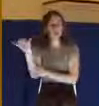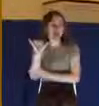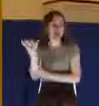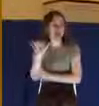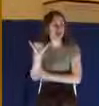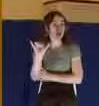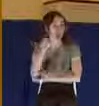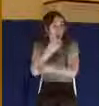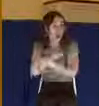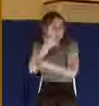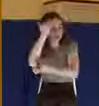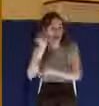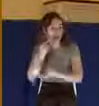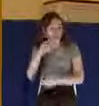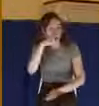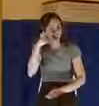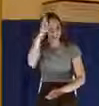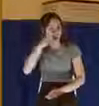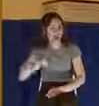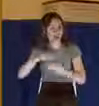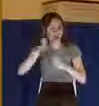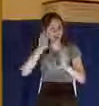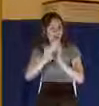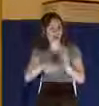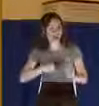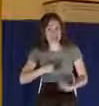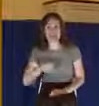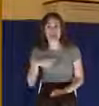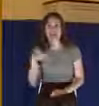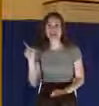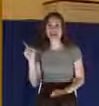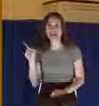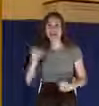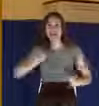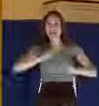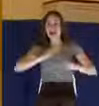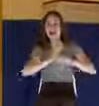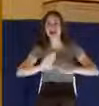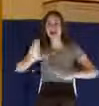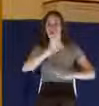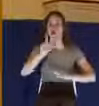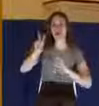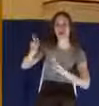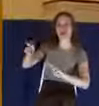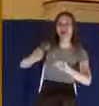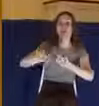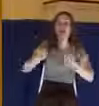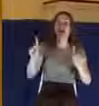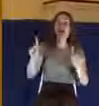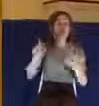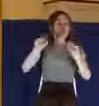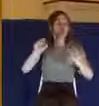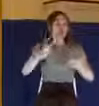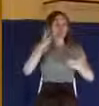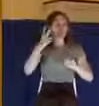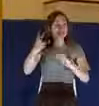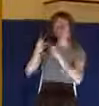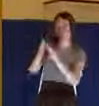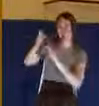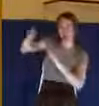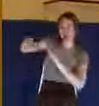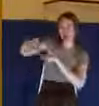That ugly guy in the picture there is me kind of blocking your view. But you see right over my shoulder there, you can see the rock formation